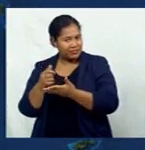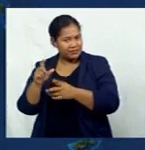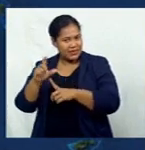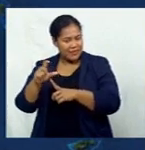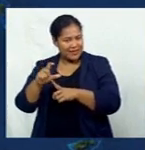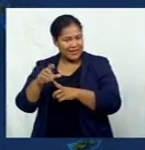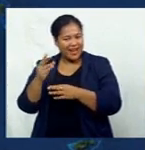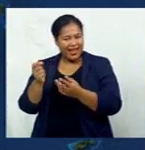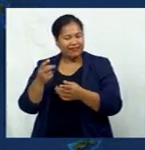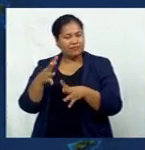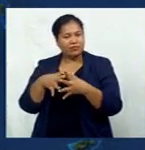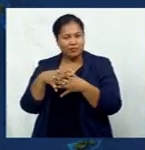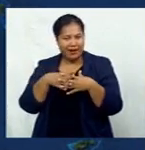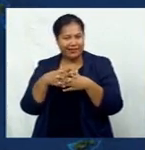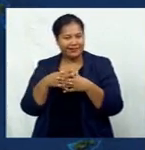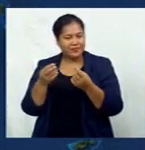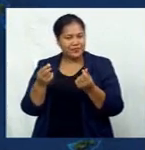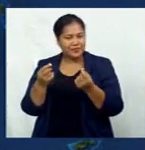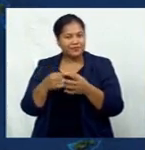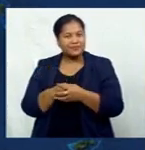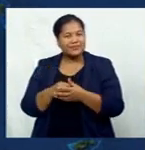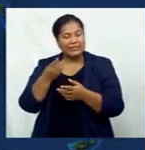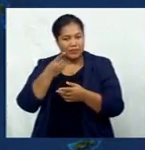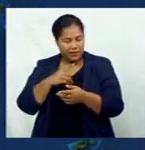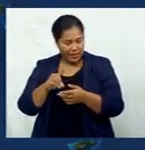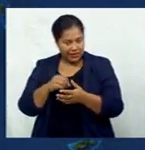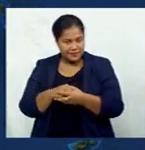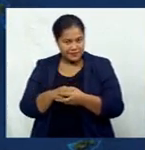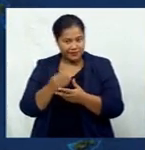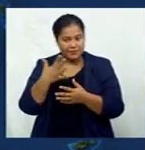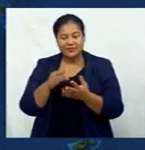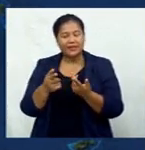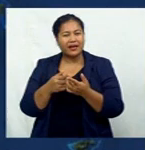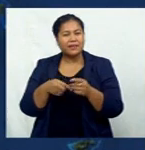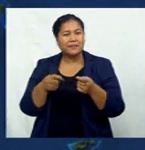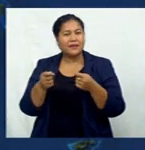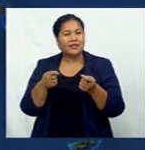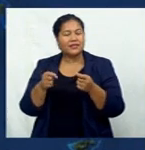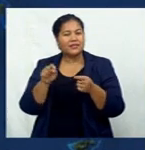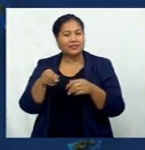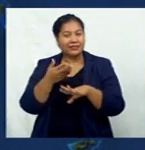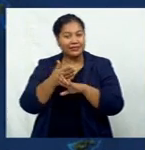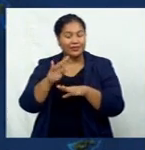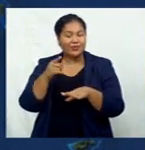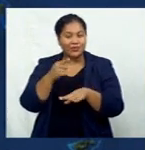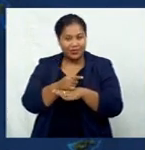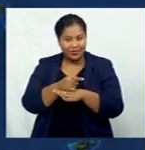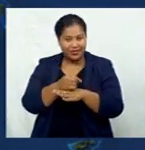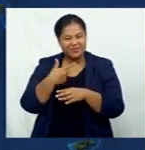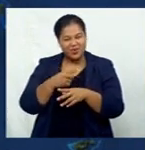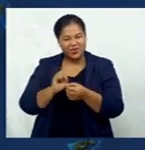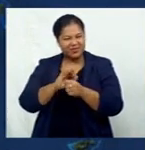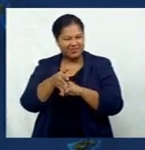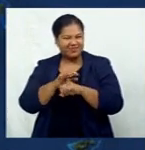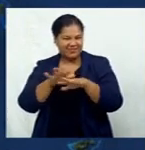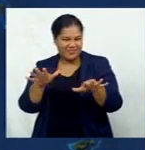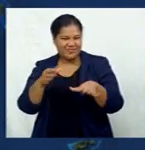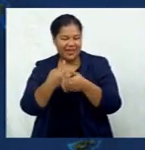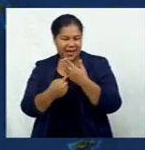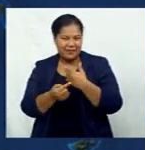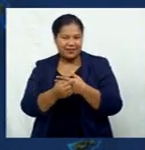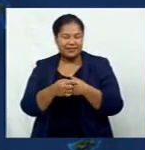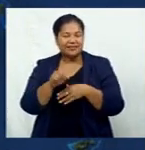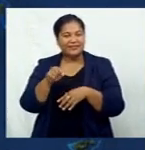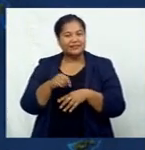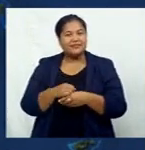demand. The main themes which continue to determine market sentiment into this new week is the spread of the coronavirus Delta variant,